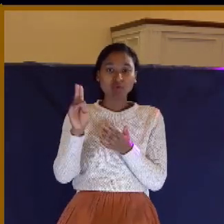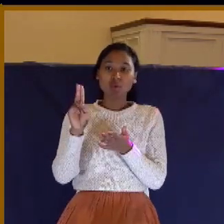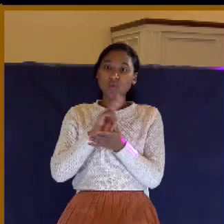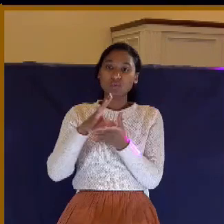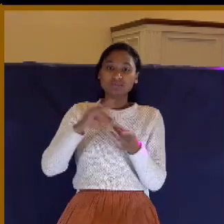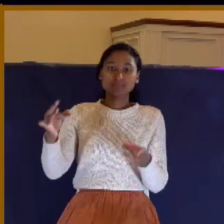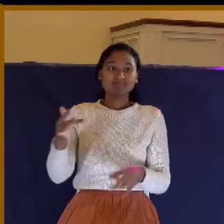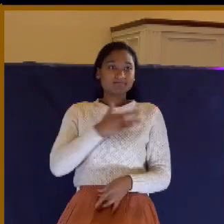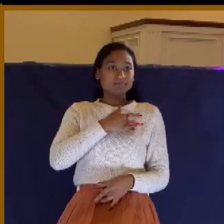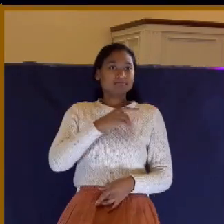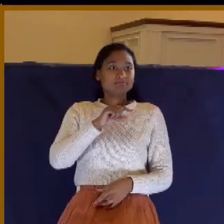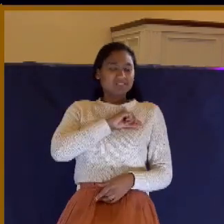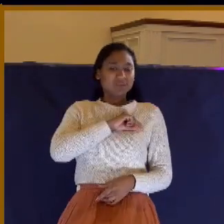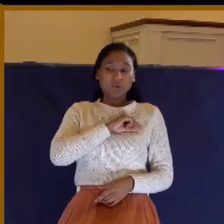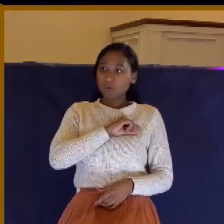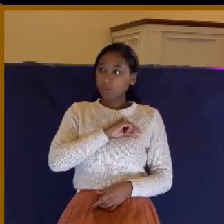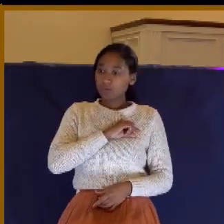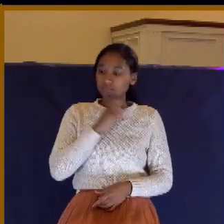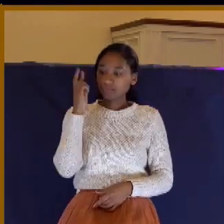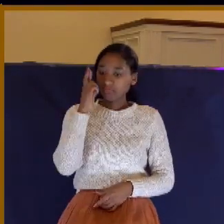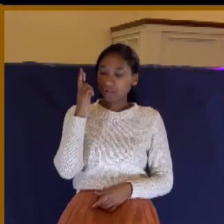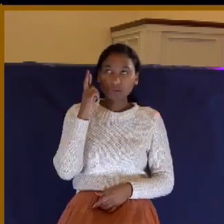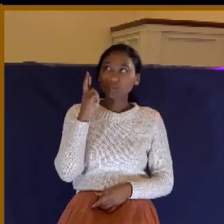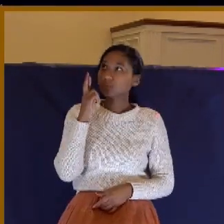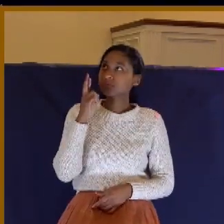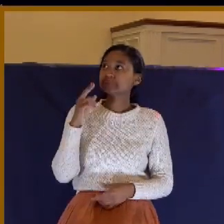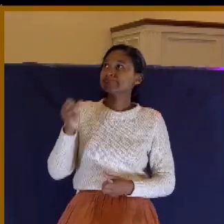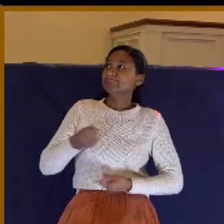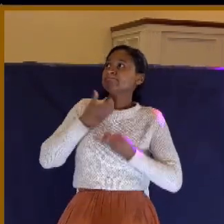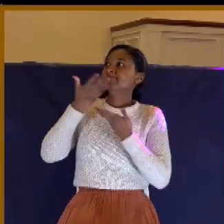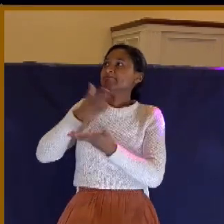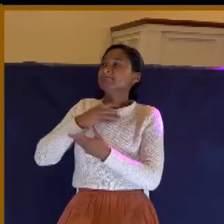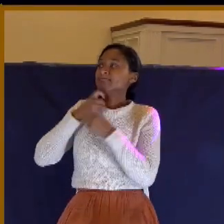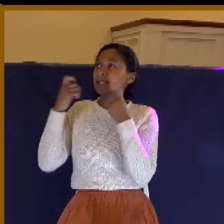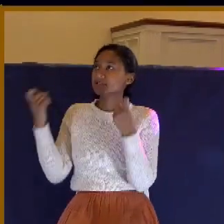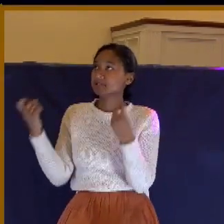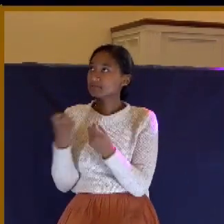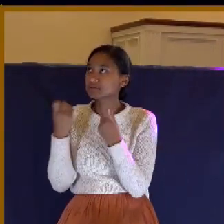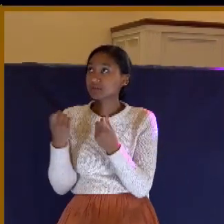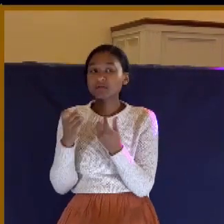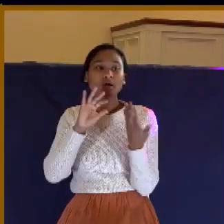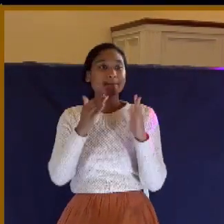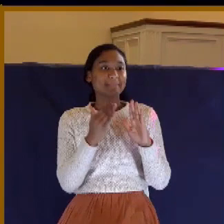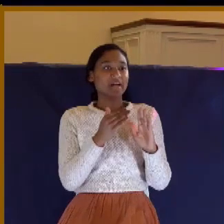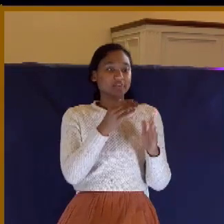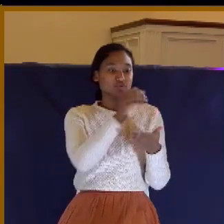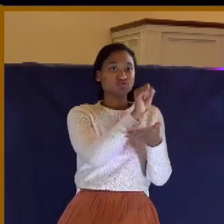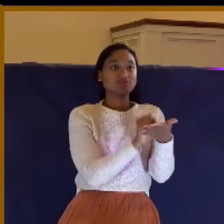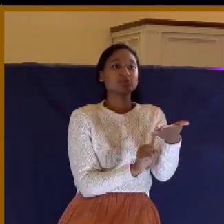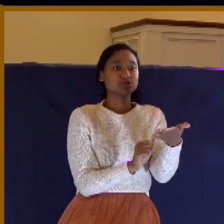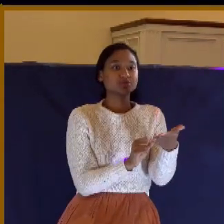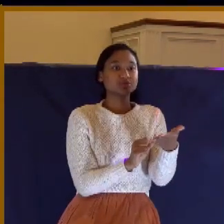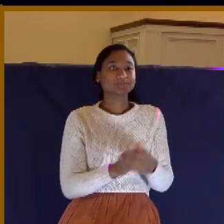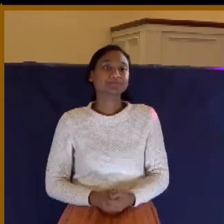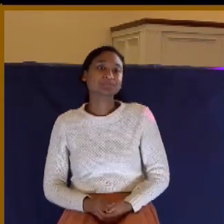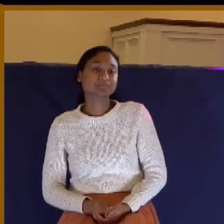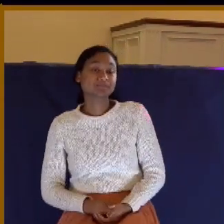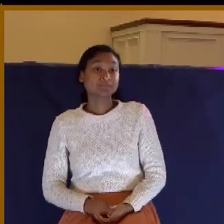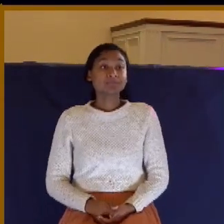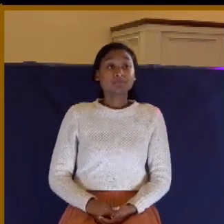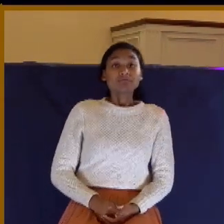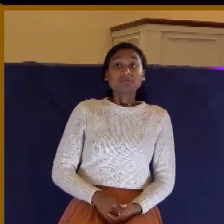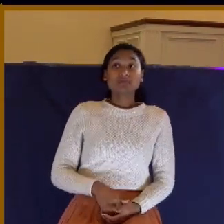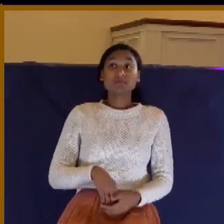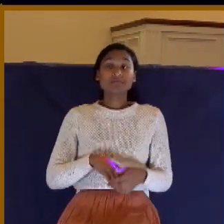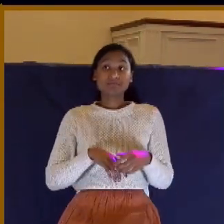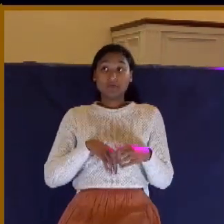it to light. You'll deal with it. You'll confess it. You'll judge that sin in the light of Scripture. Here's the third test. I call